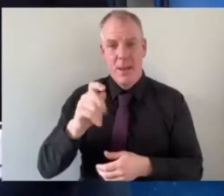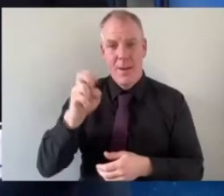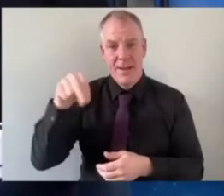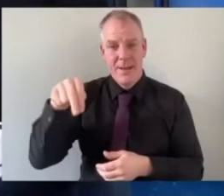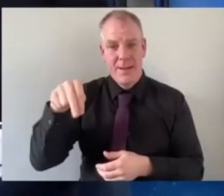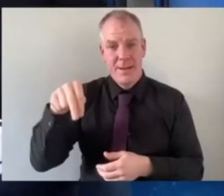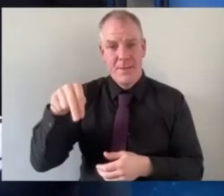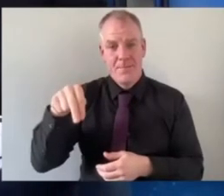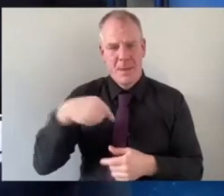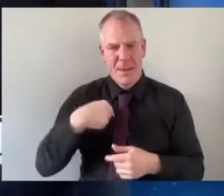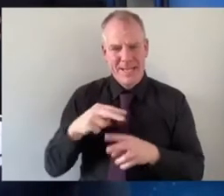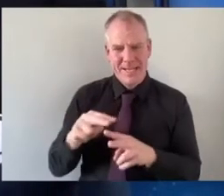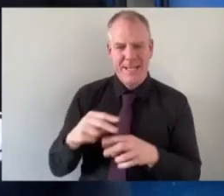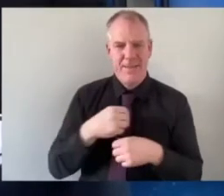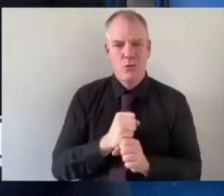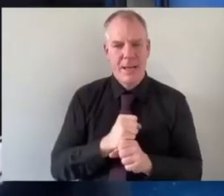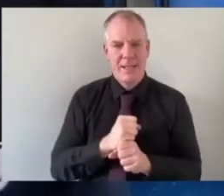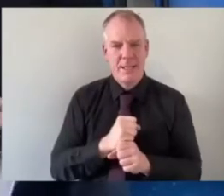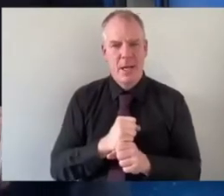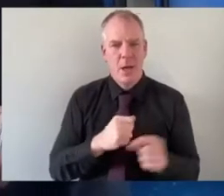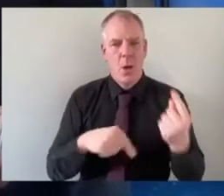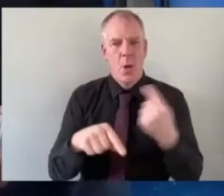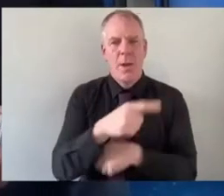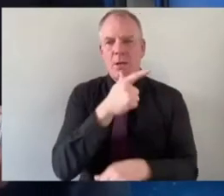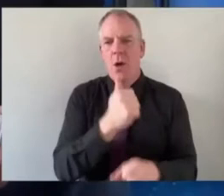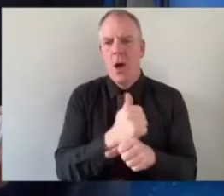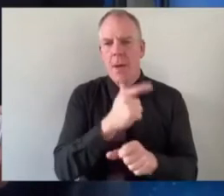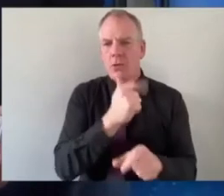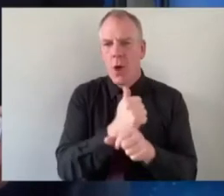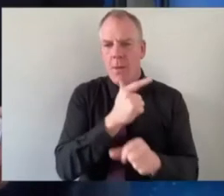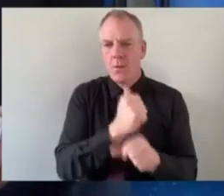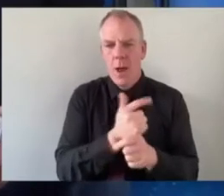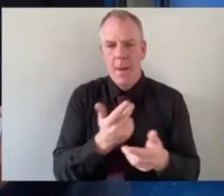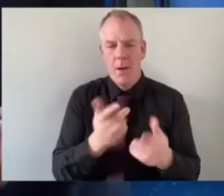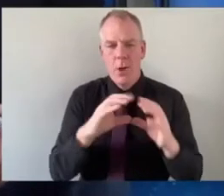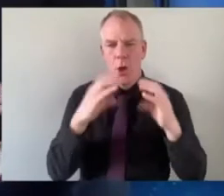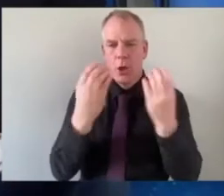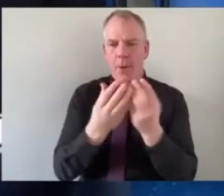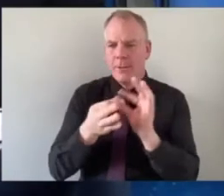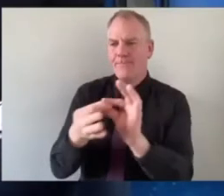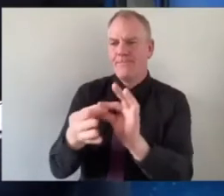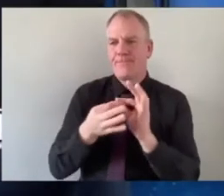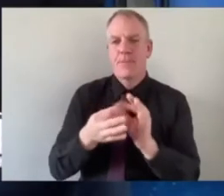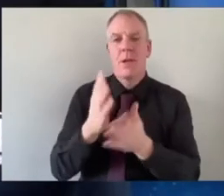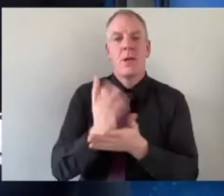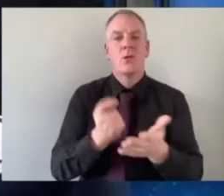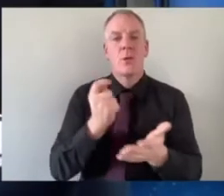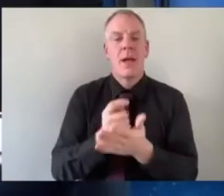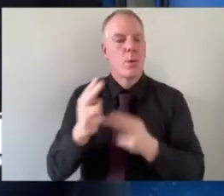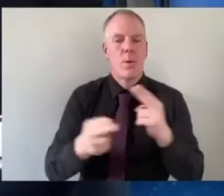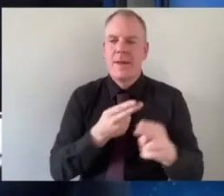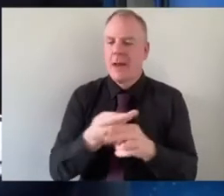frustrated that you know we we talk about uh these uh community bridge building sometimes without having all the information